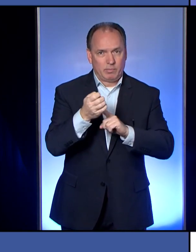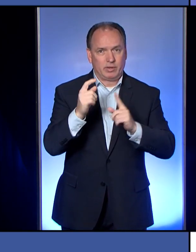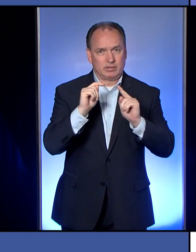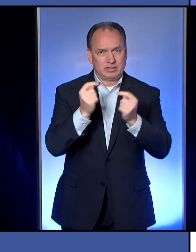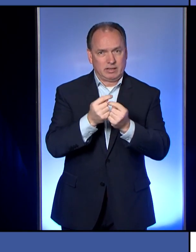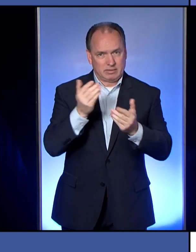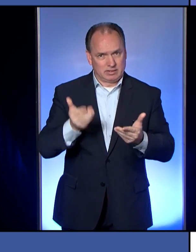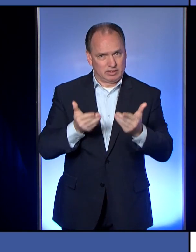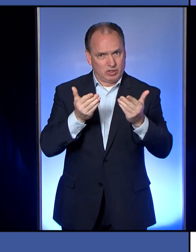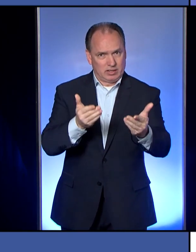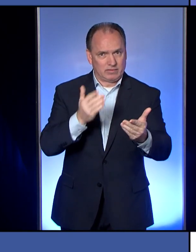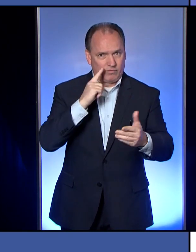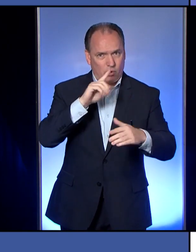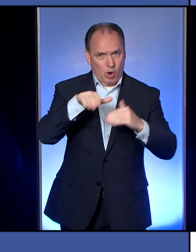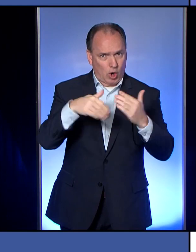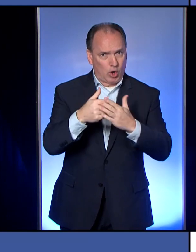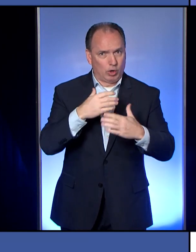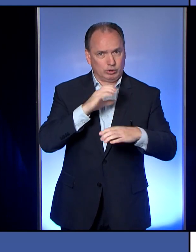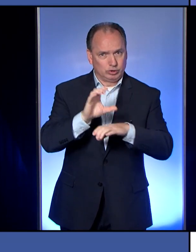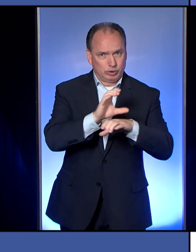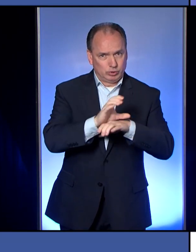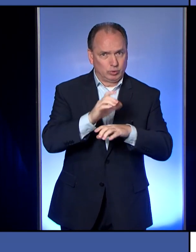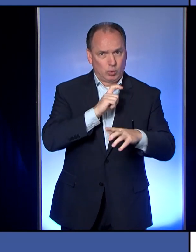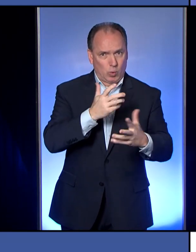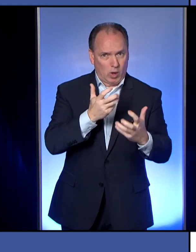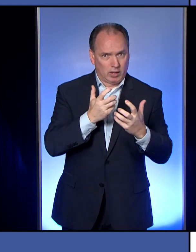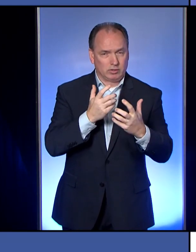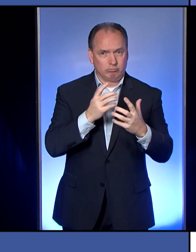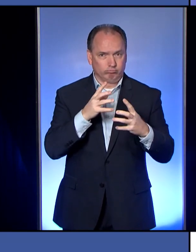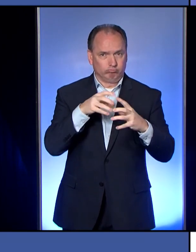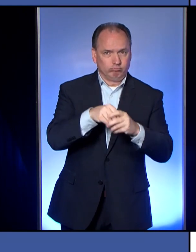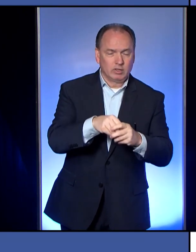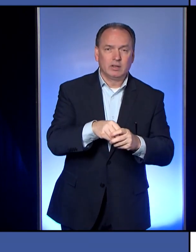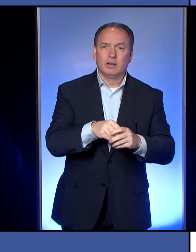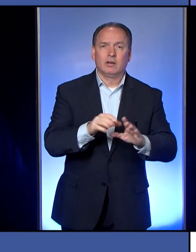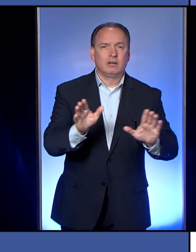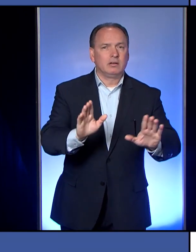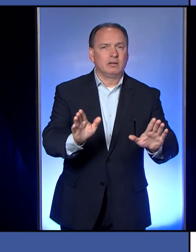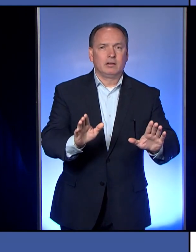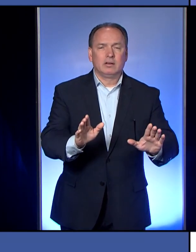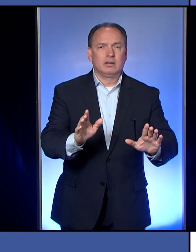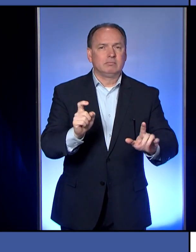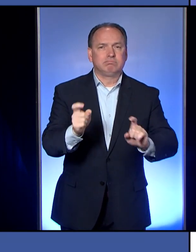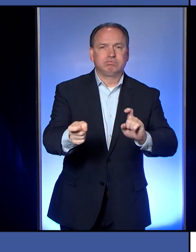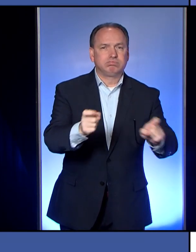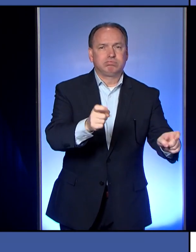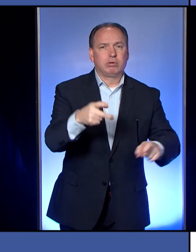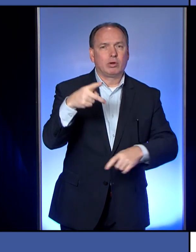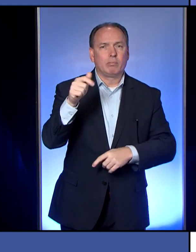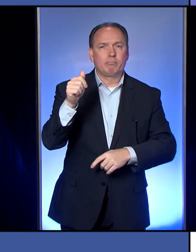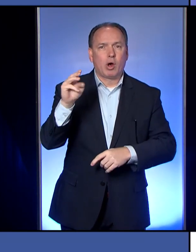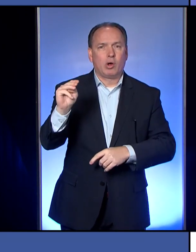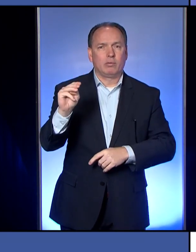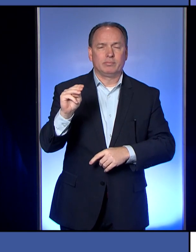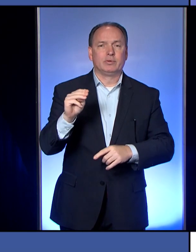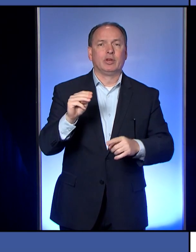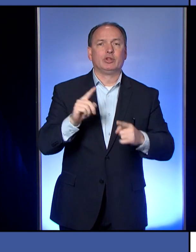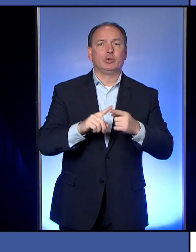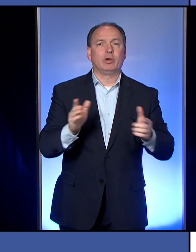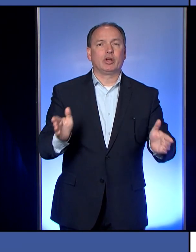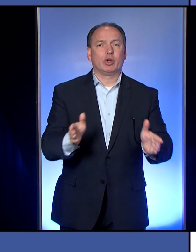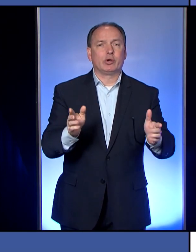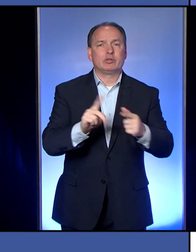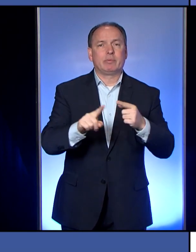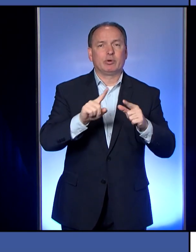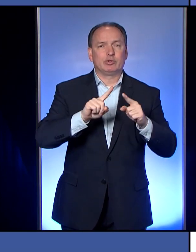suggestions for all churches wishing to do that. Do not dispense the palms in a manner that would encourage people to gather